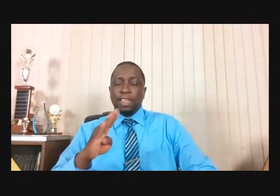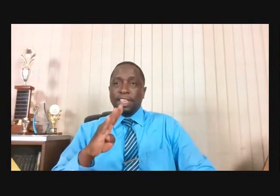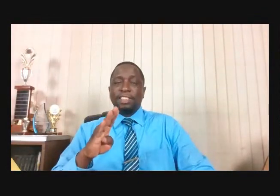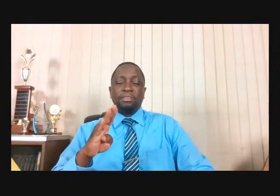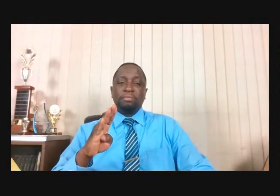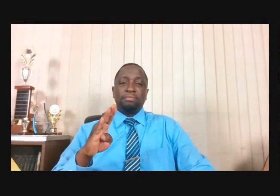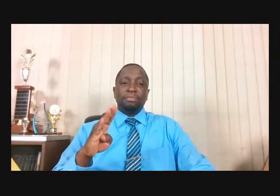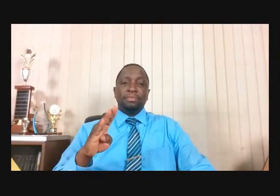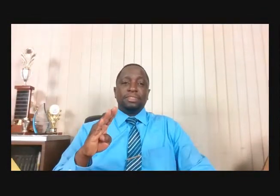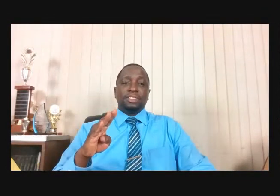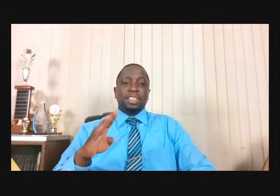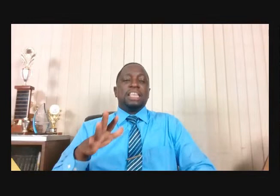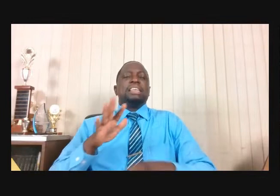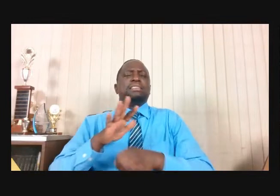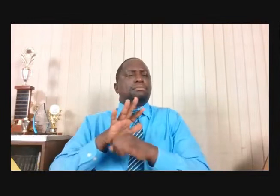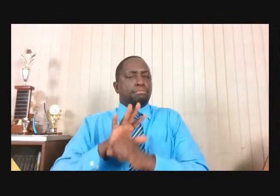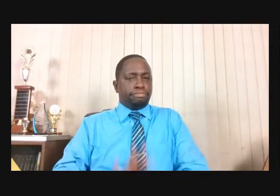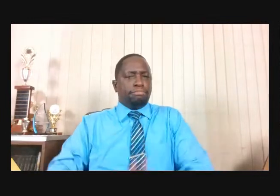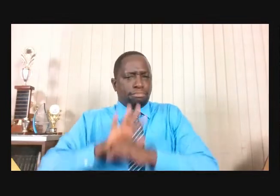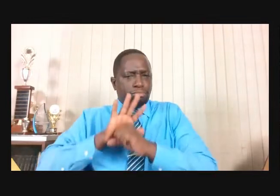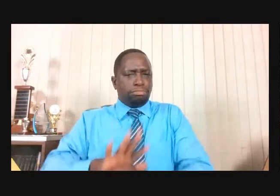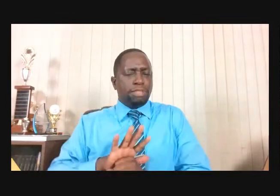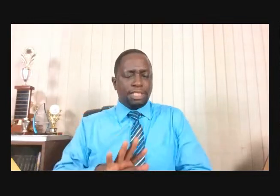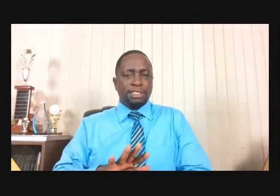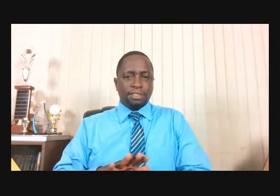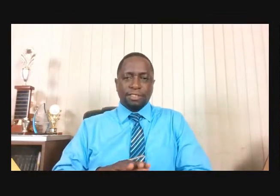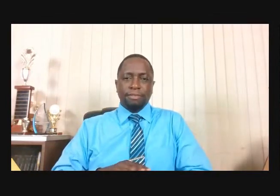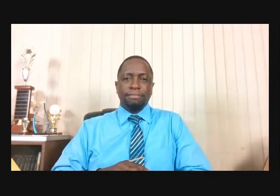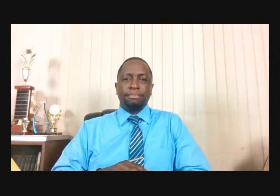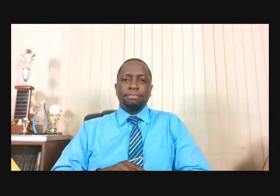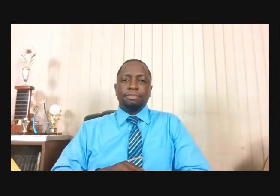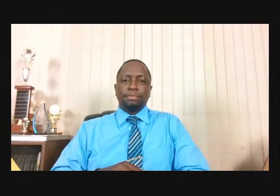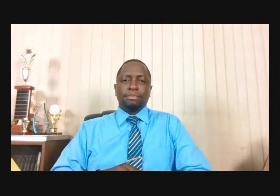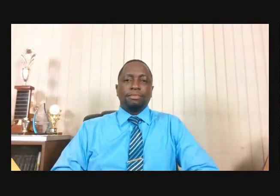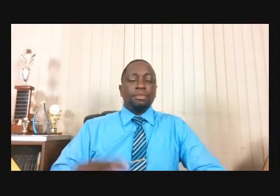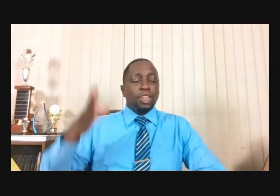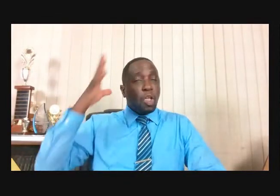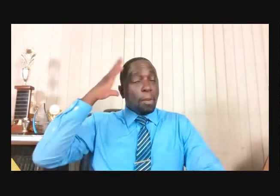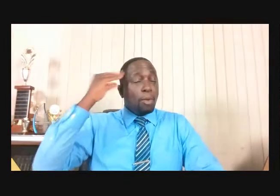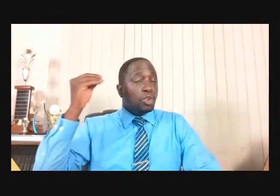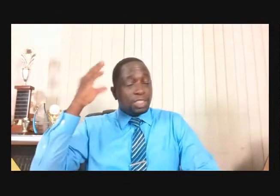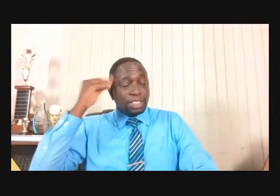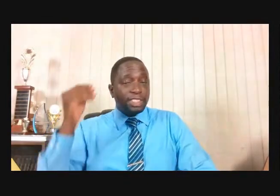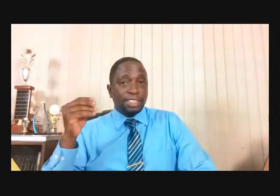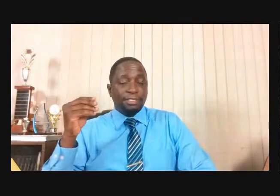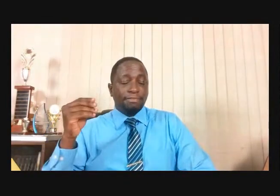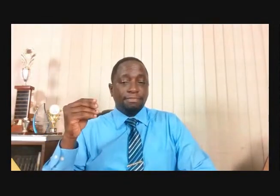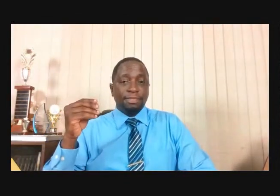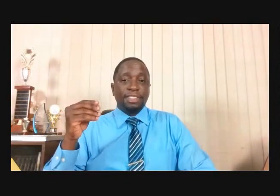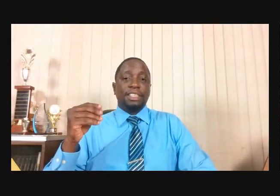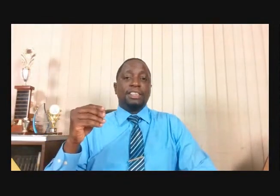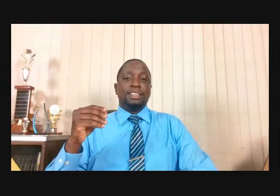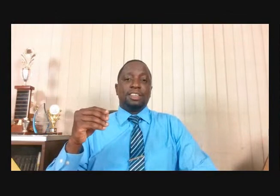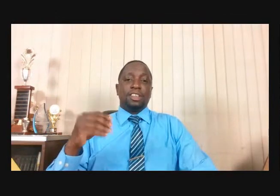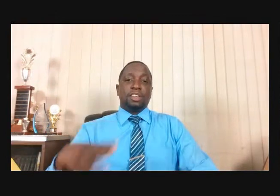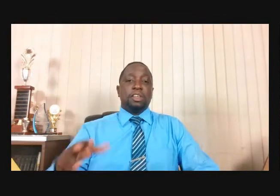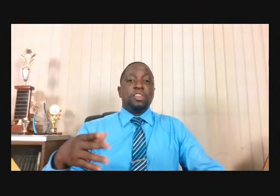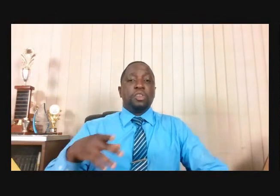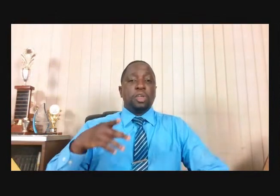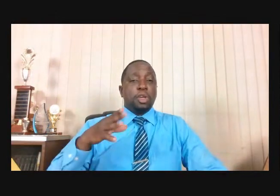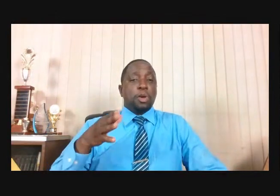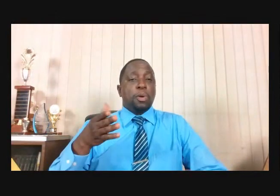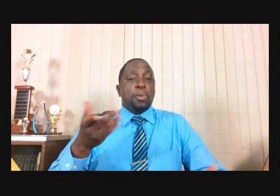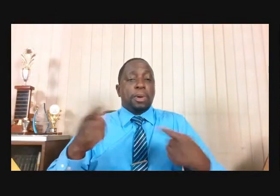so hurt that it affected your speech. Moses, in the midst of your depression, you